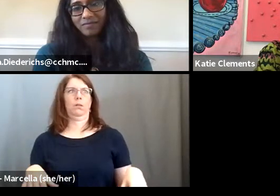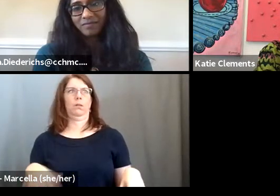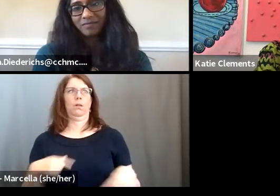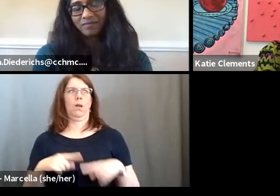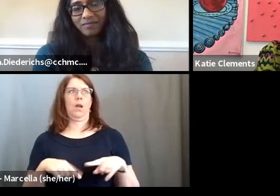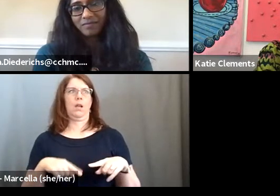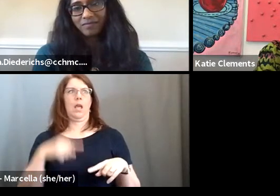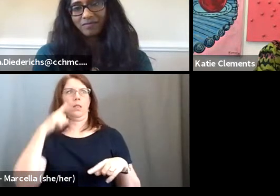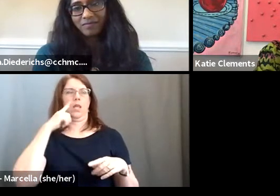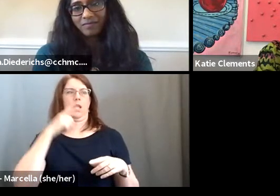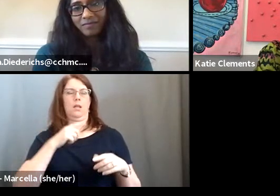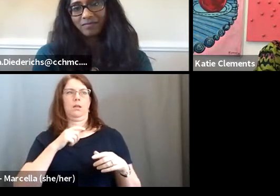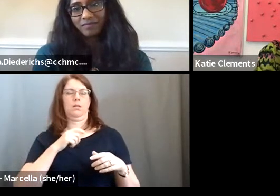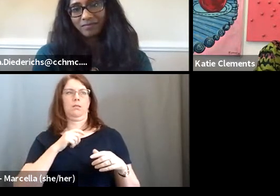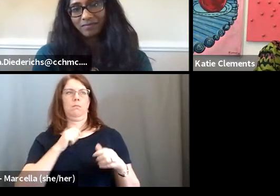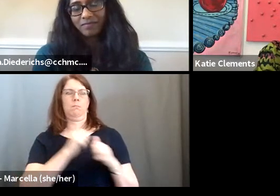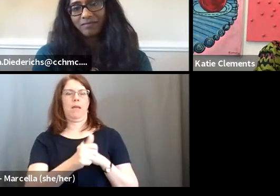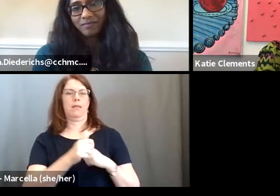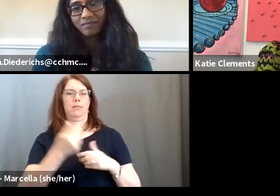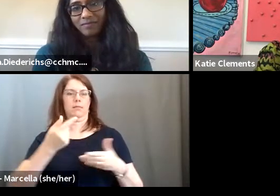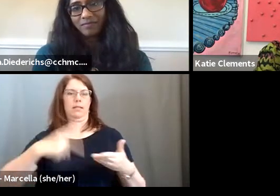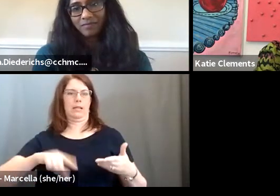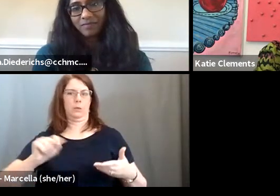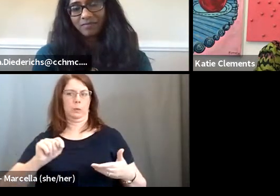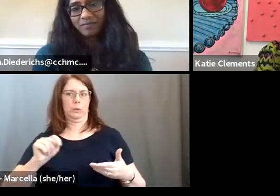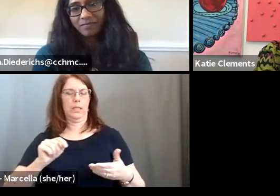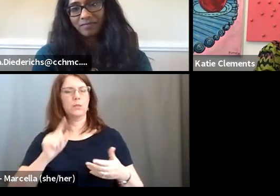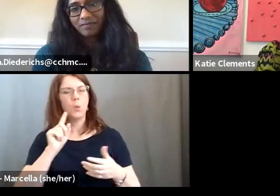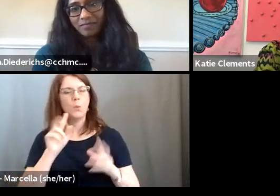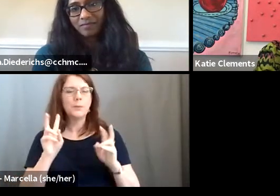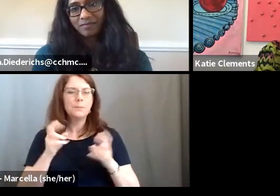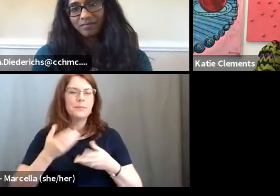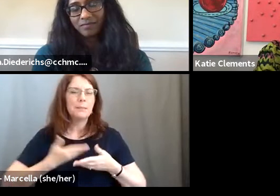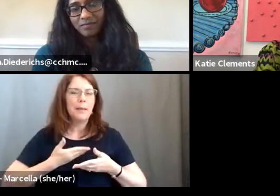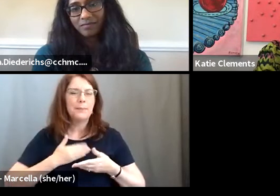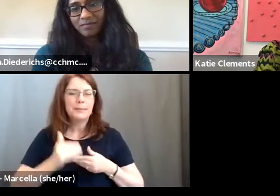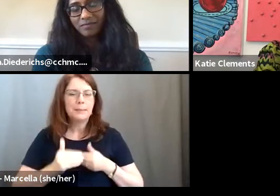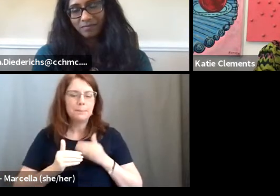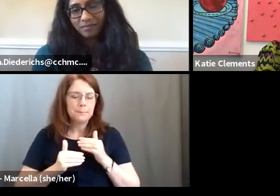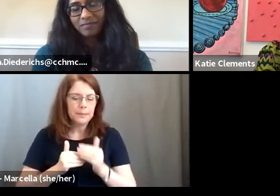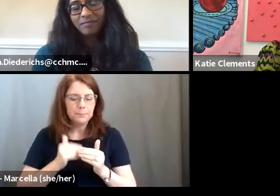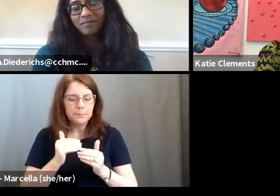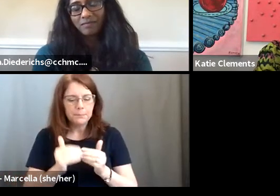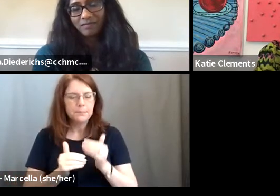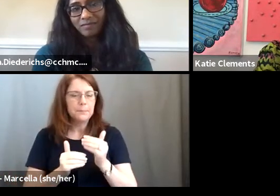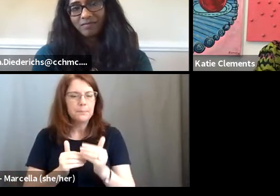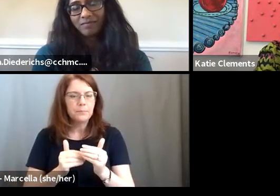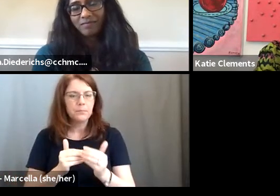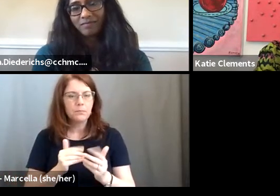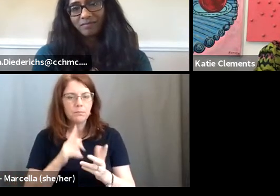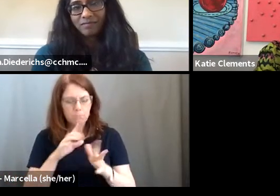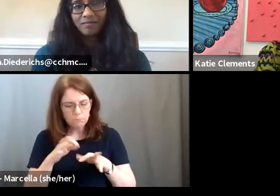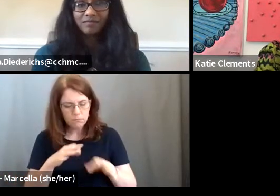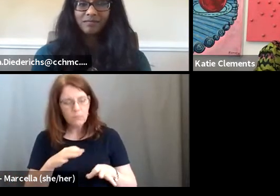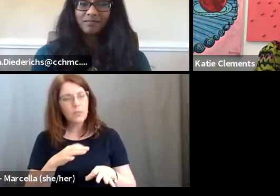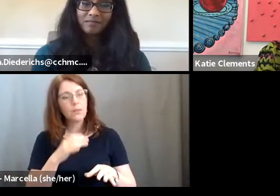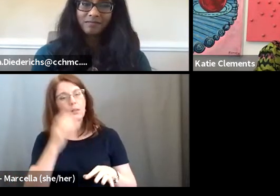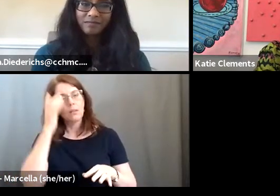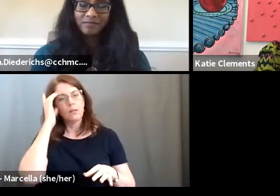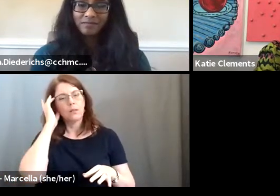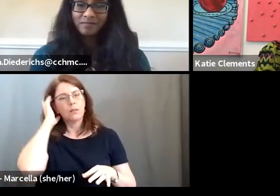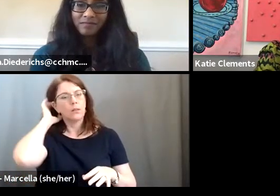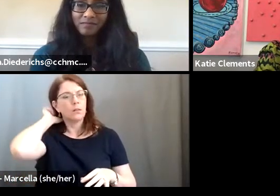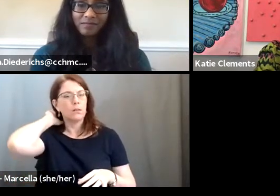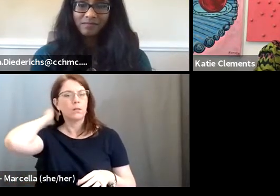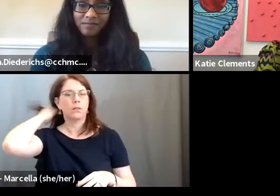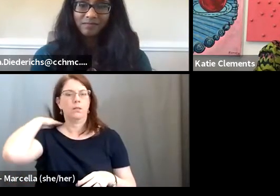past, you know, next Tuesday. So, you know, take baby steps and just, you know, really, really define, you know, if I want to go here, I always say back your